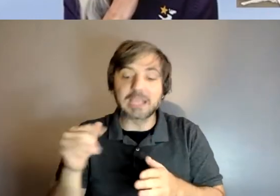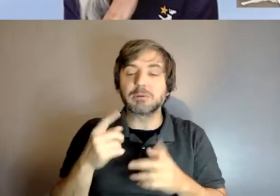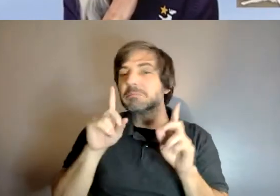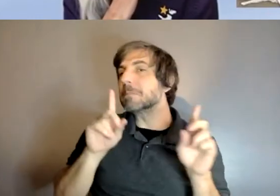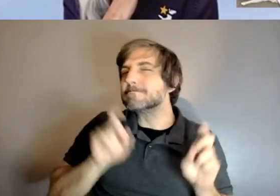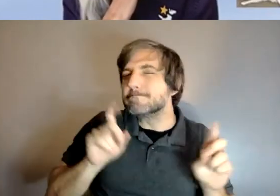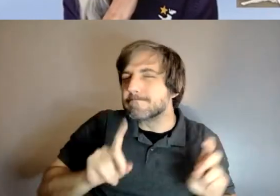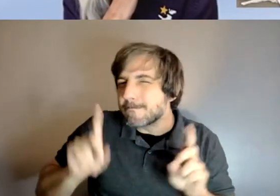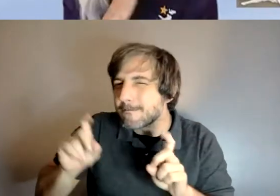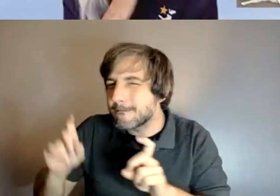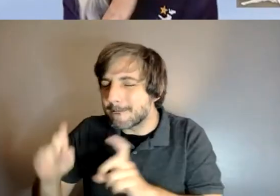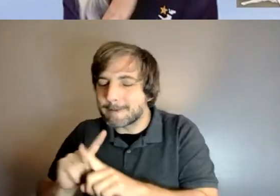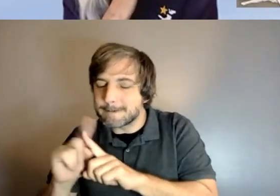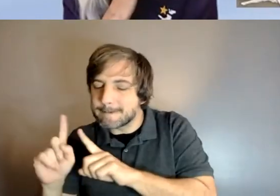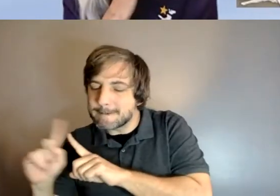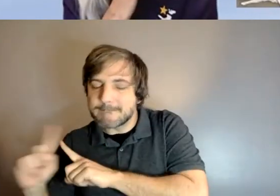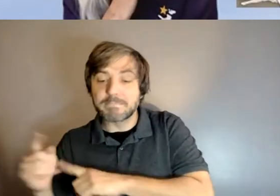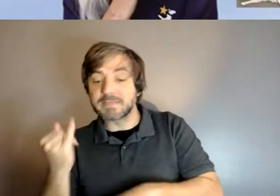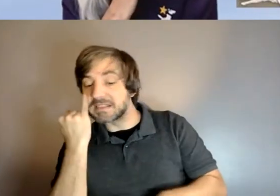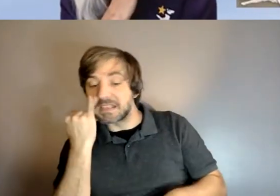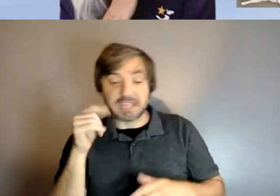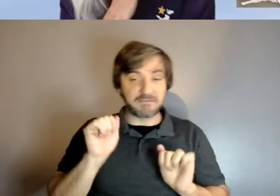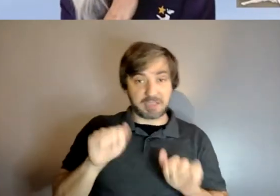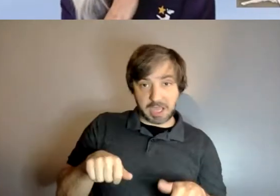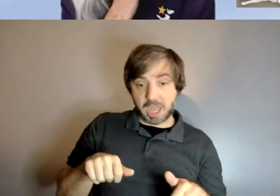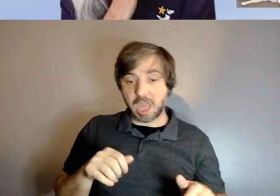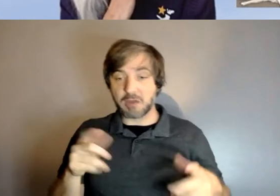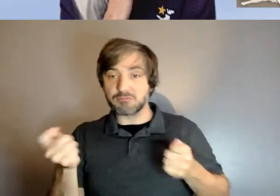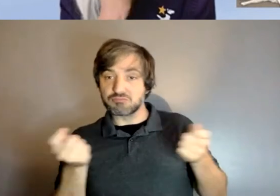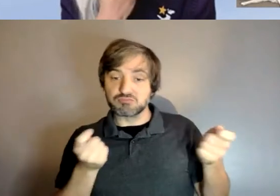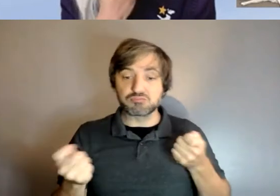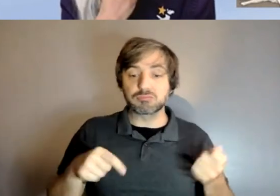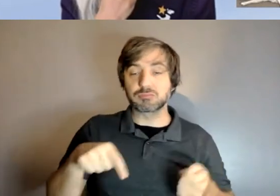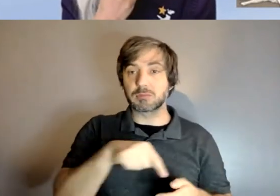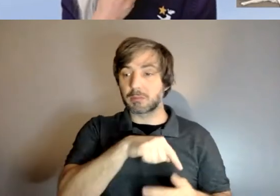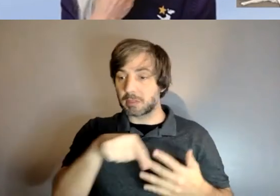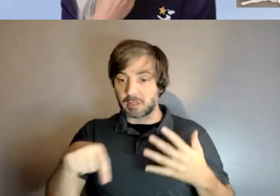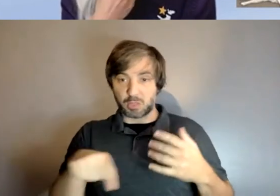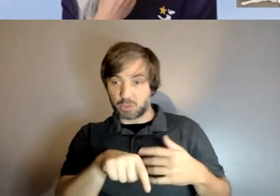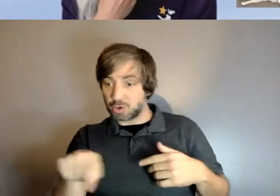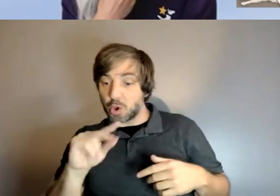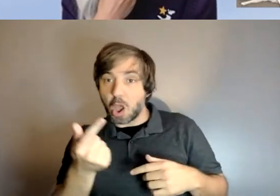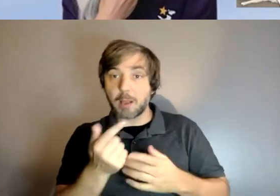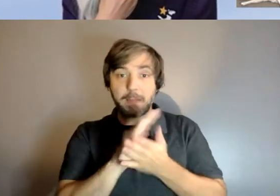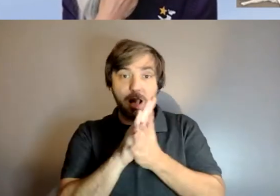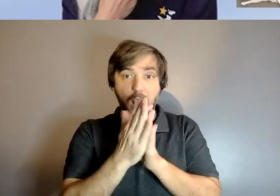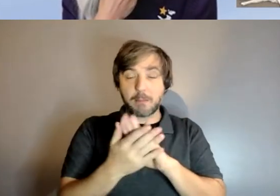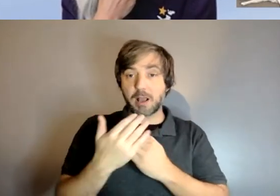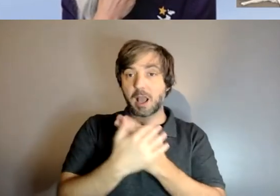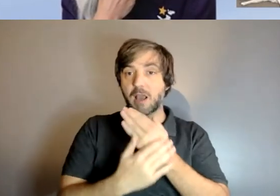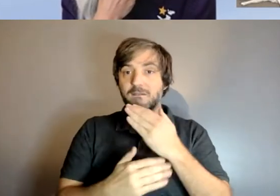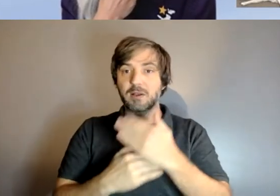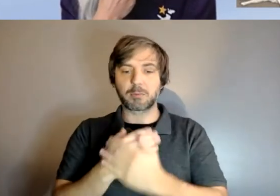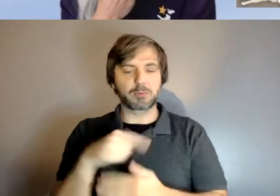adapt um um and then once they're once they're comfortable in that environment they really thrive in that environment they're home